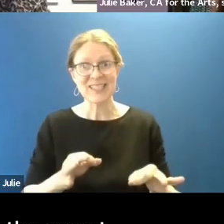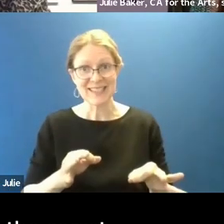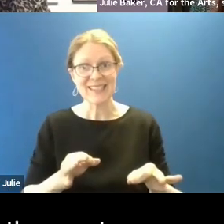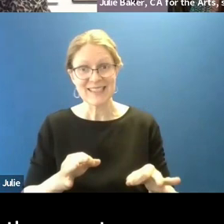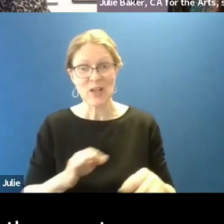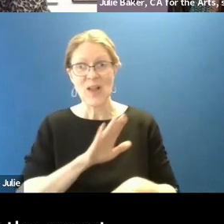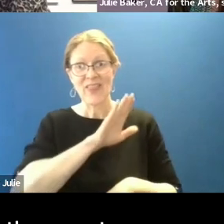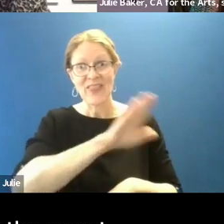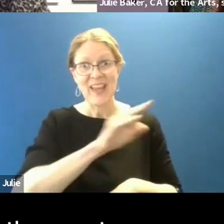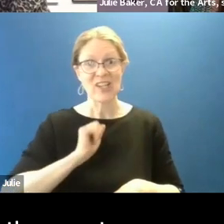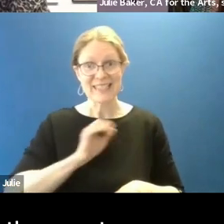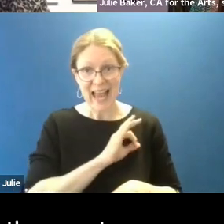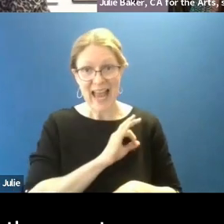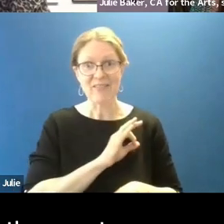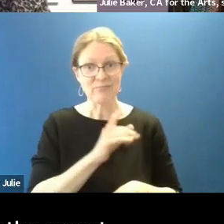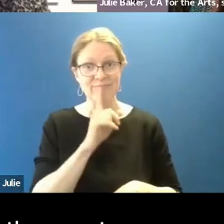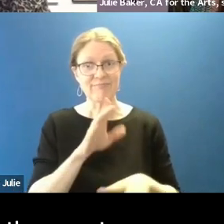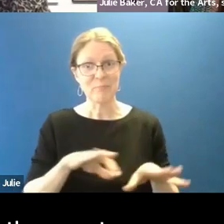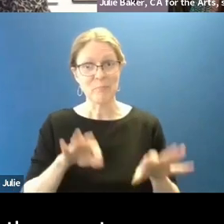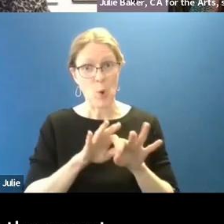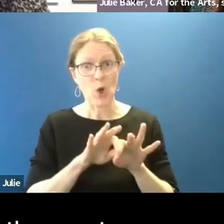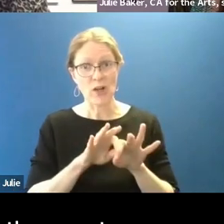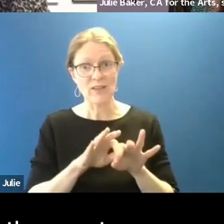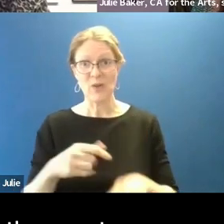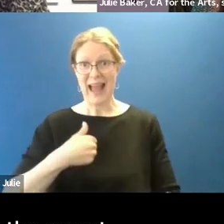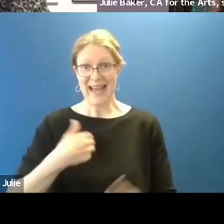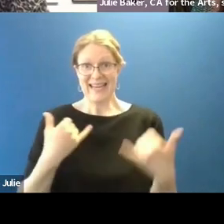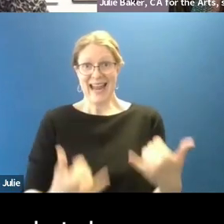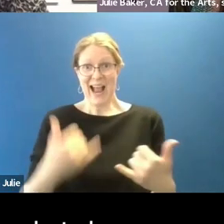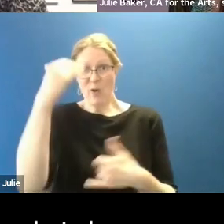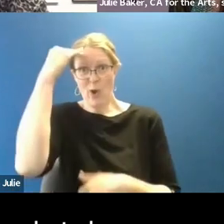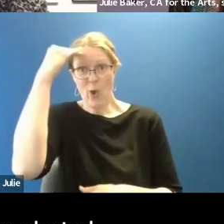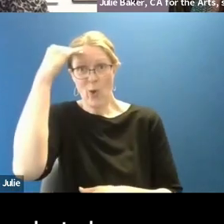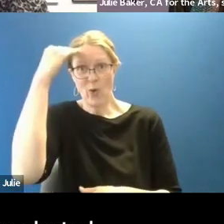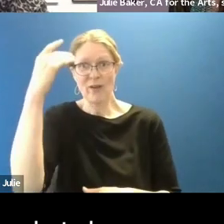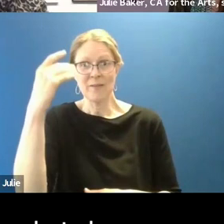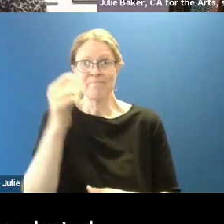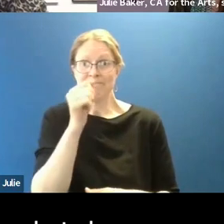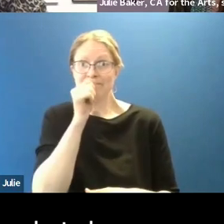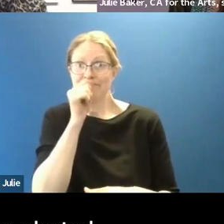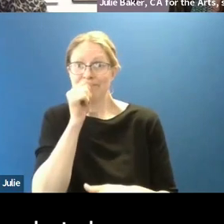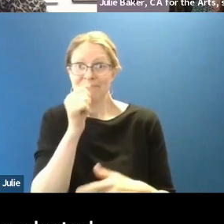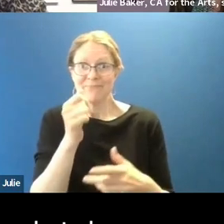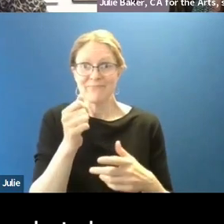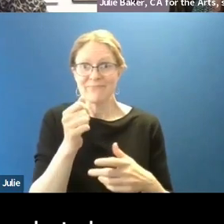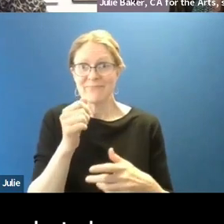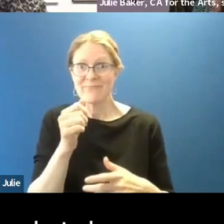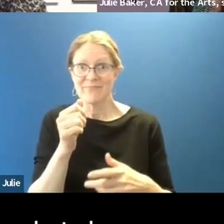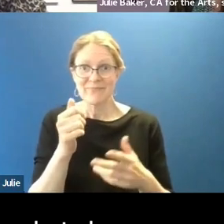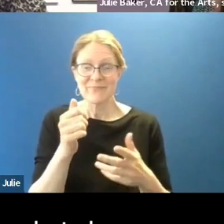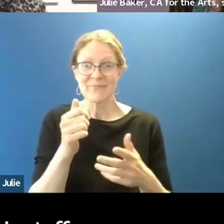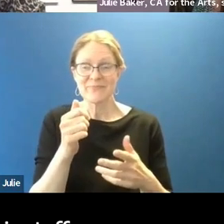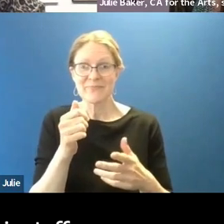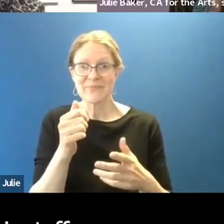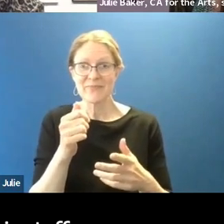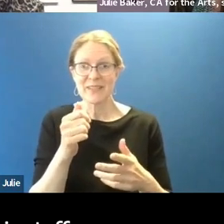And so I know now that the secret like recipe to getting a yes